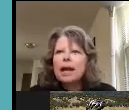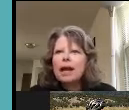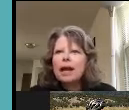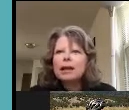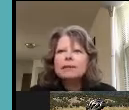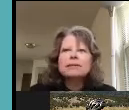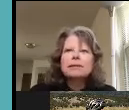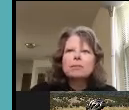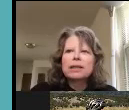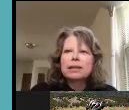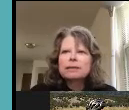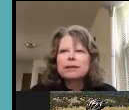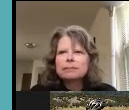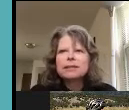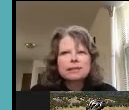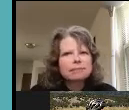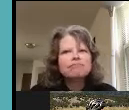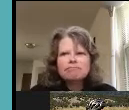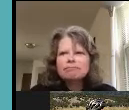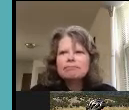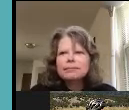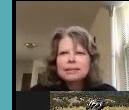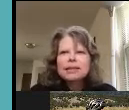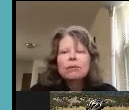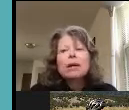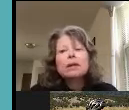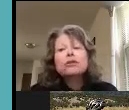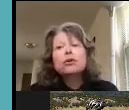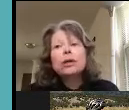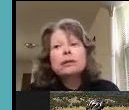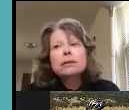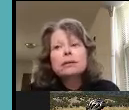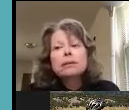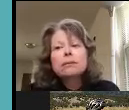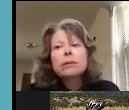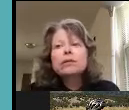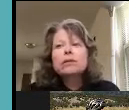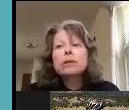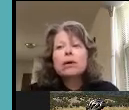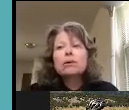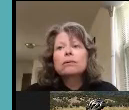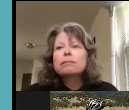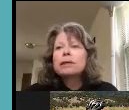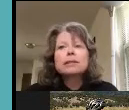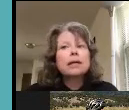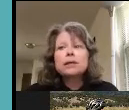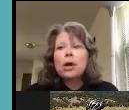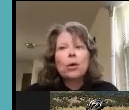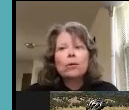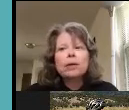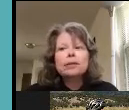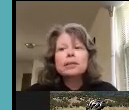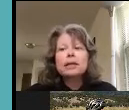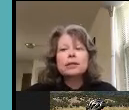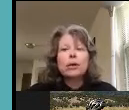nah says mom yep that's well she could we just don't know it's not a